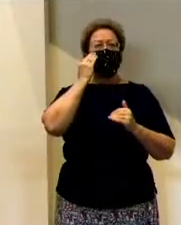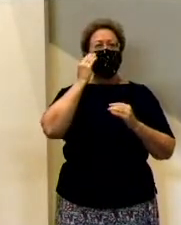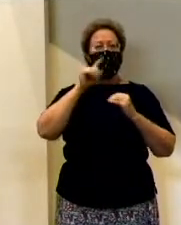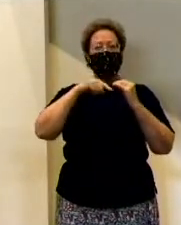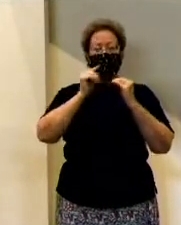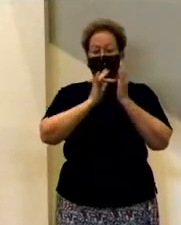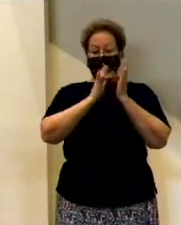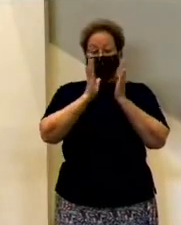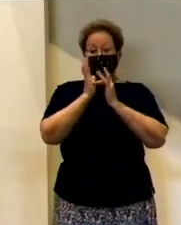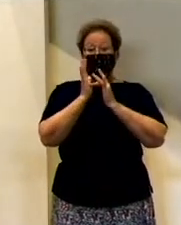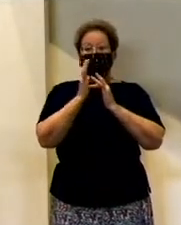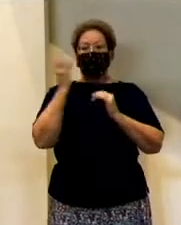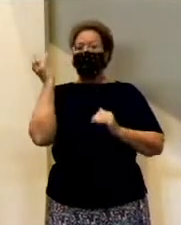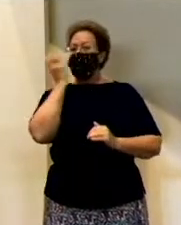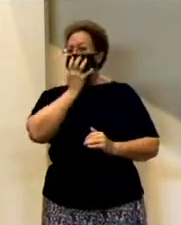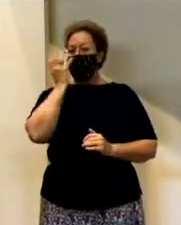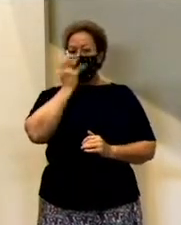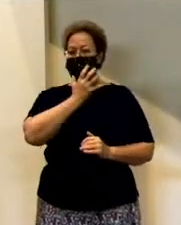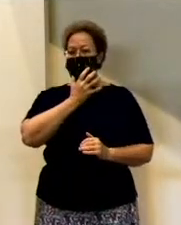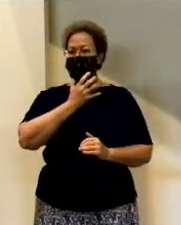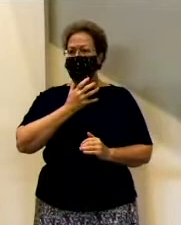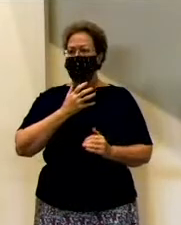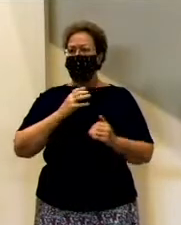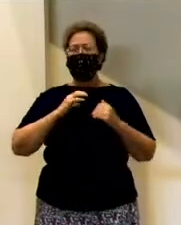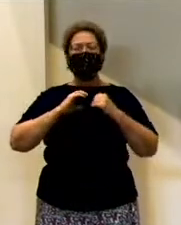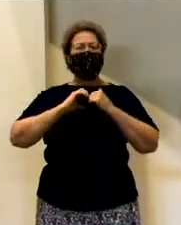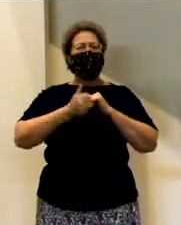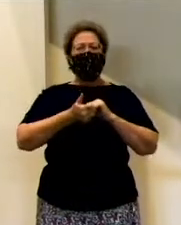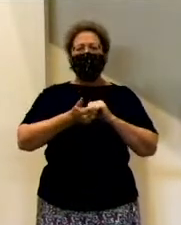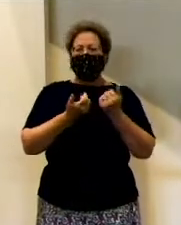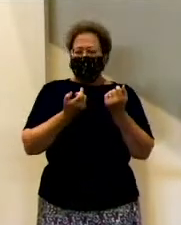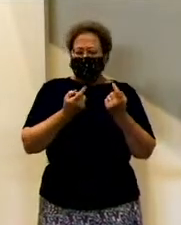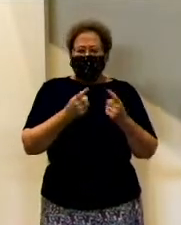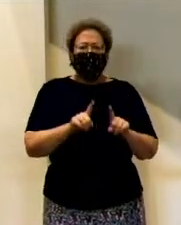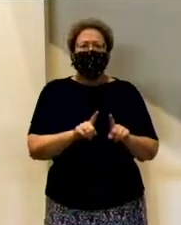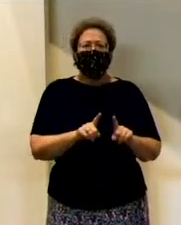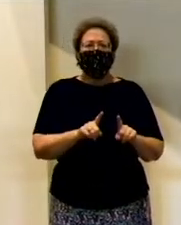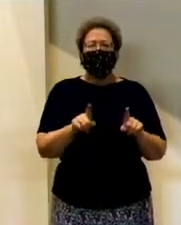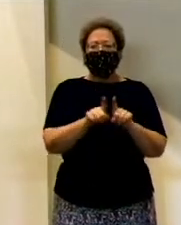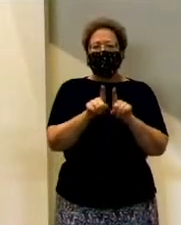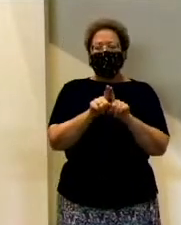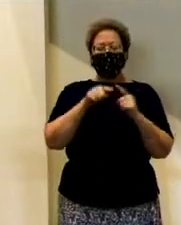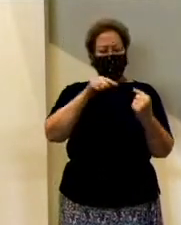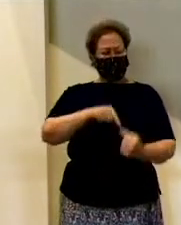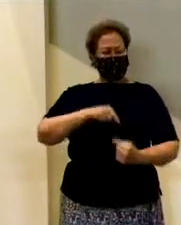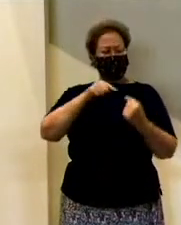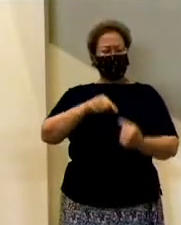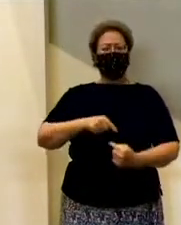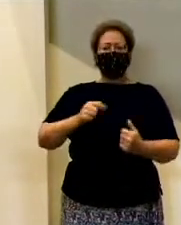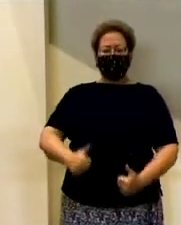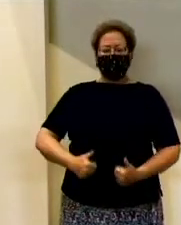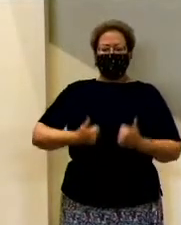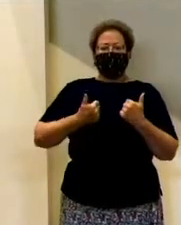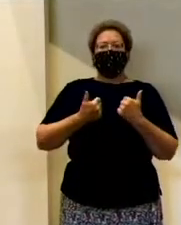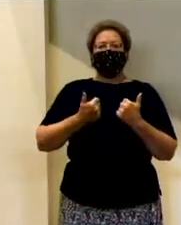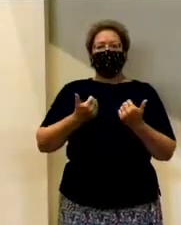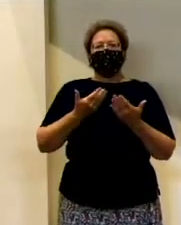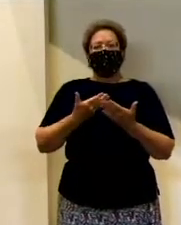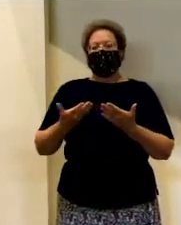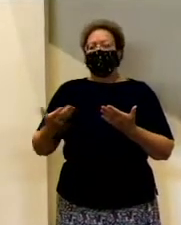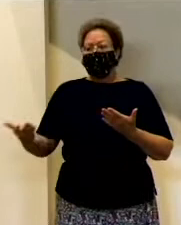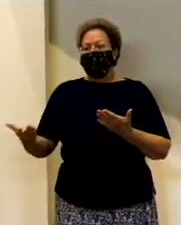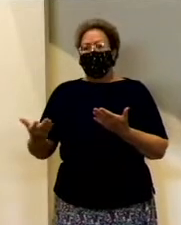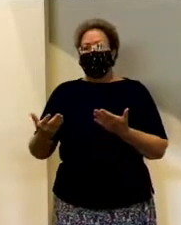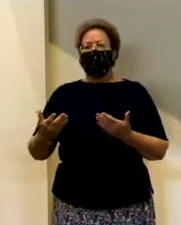It was an amazing thing to see. But how is that possible? How could these same people who struggled to mentally grasp basic